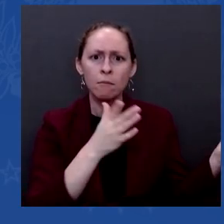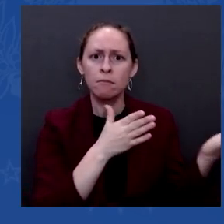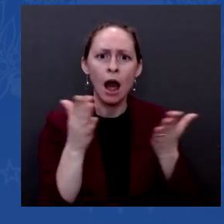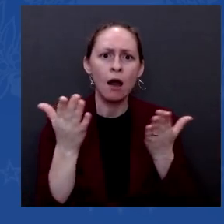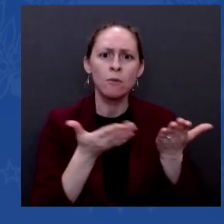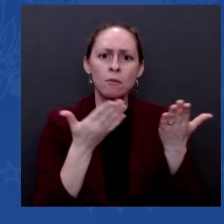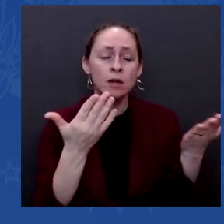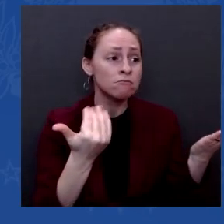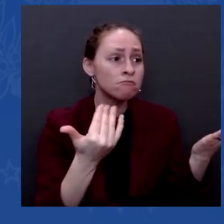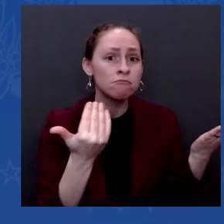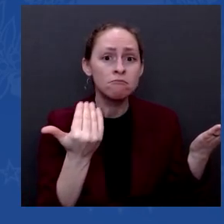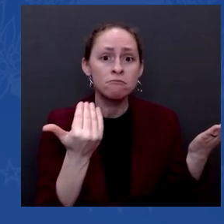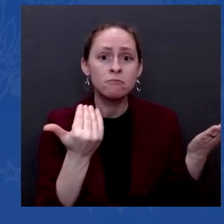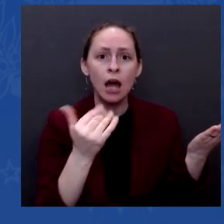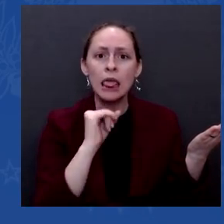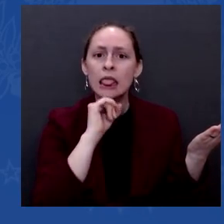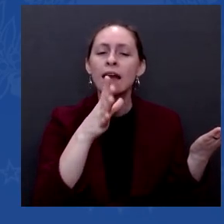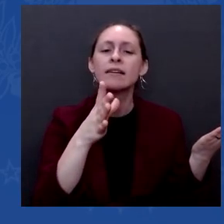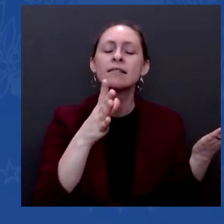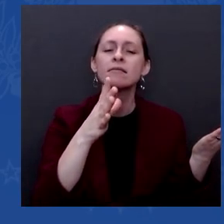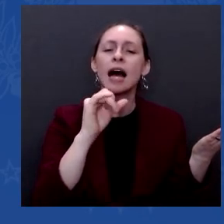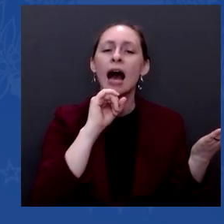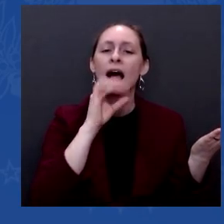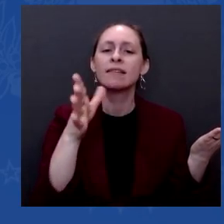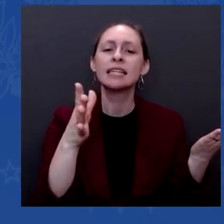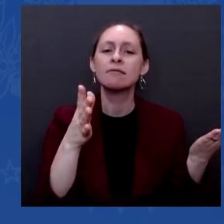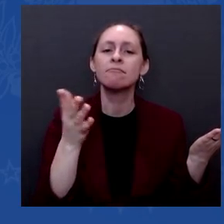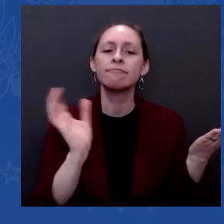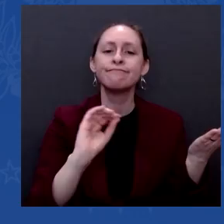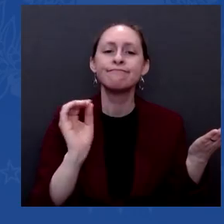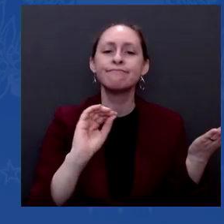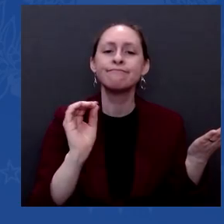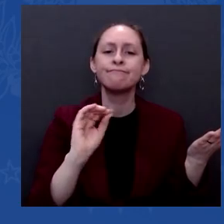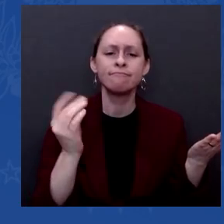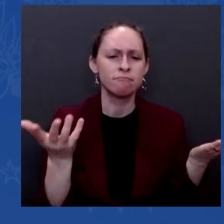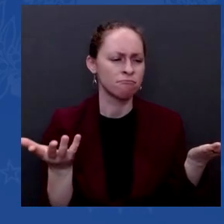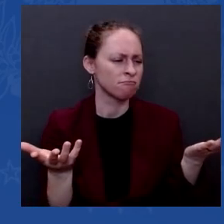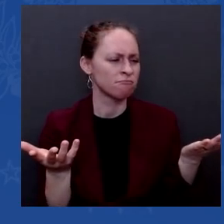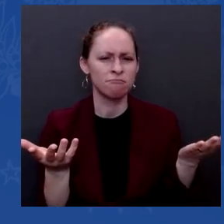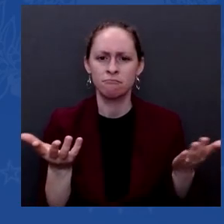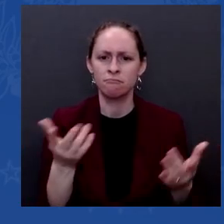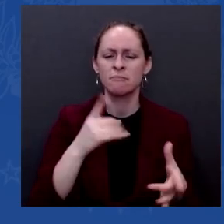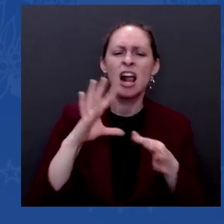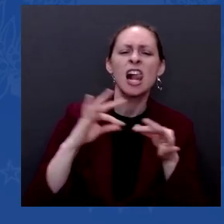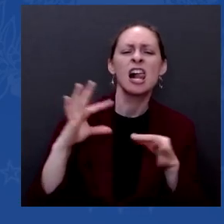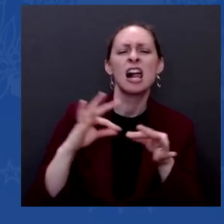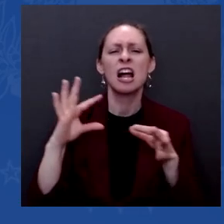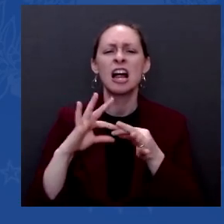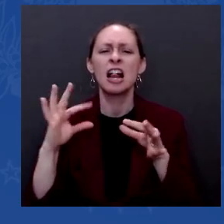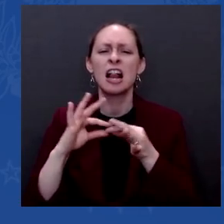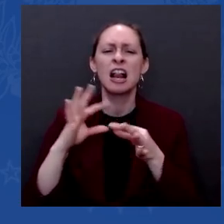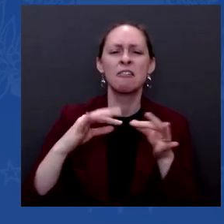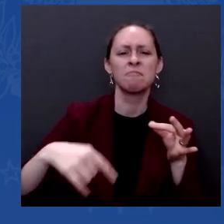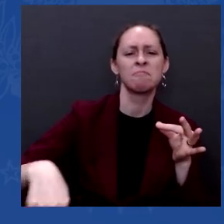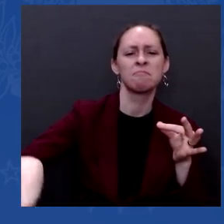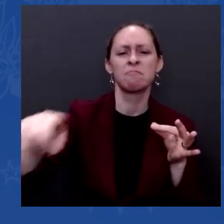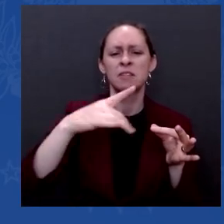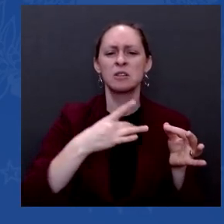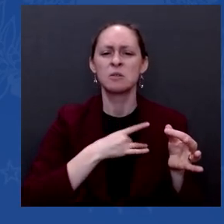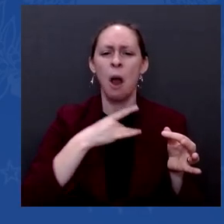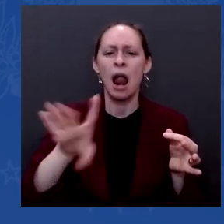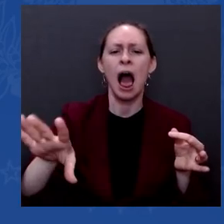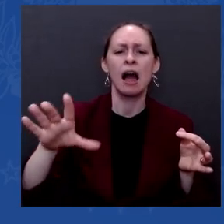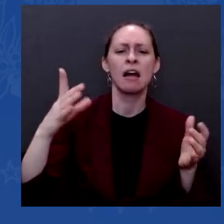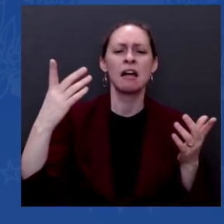American public is outraged about the fact that we're the state of the environment, the vast majority of the public.